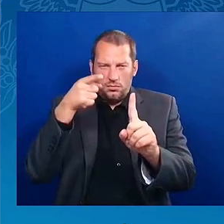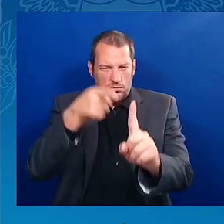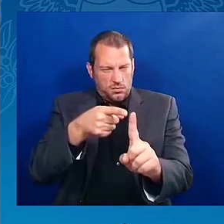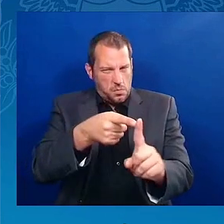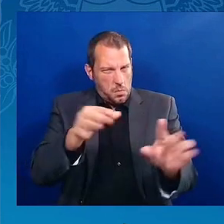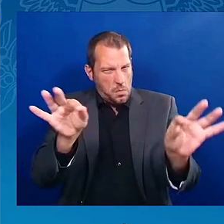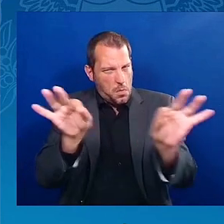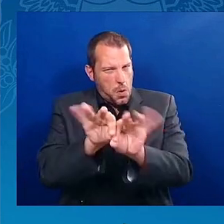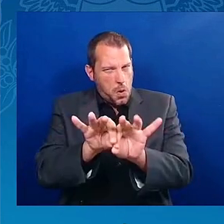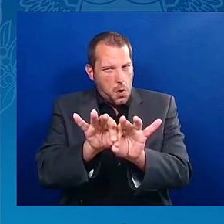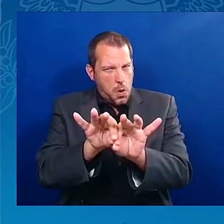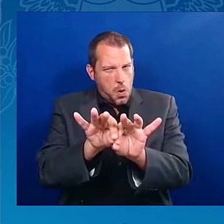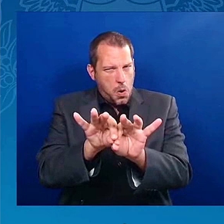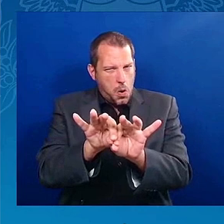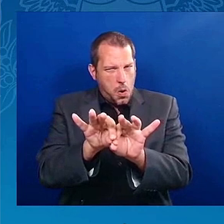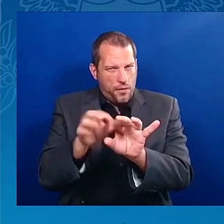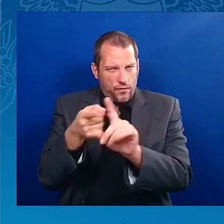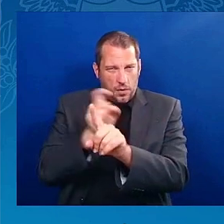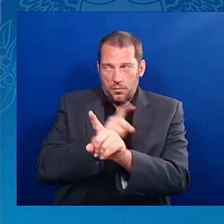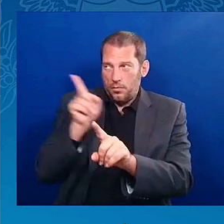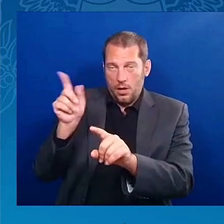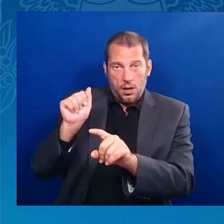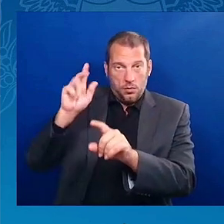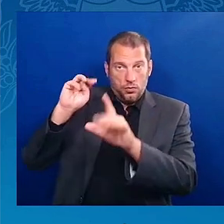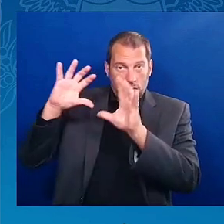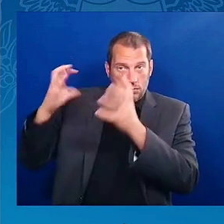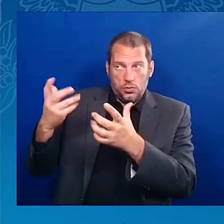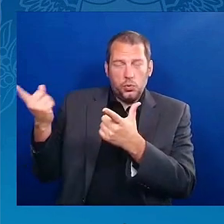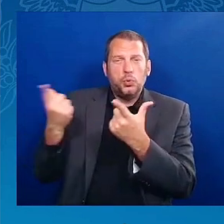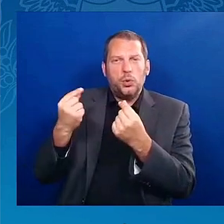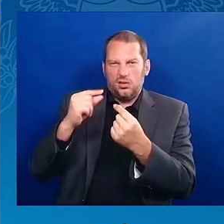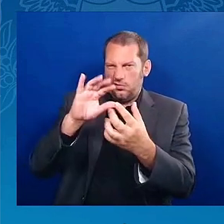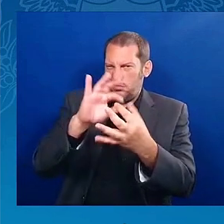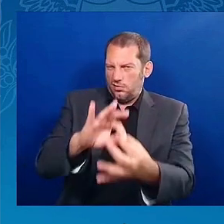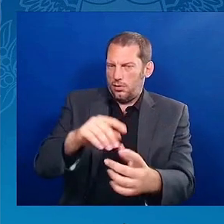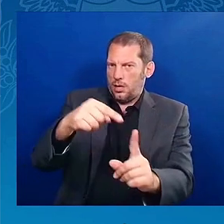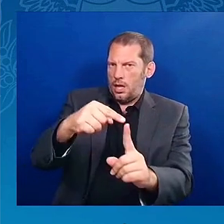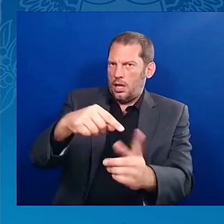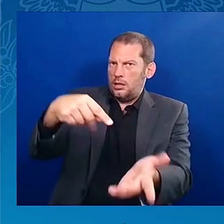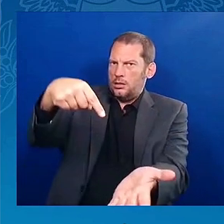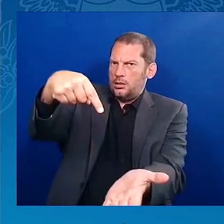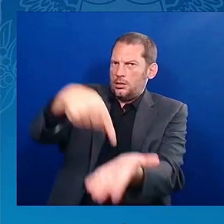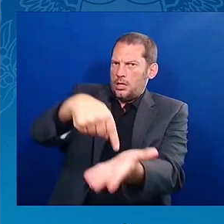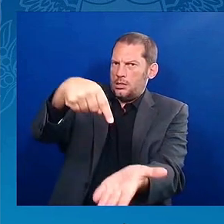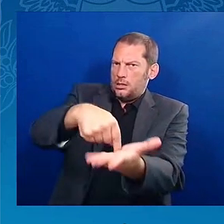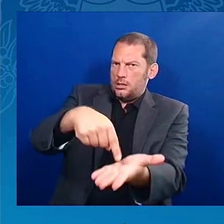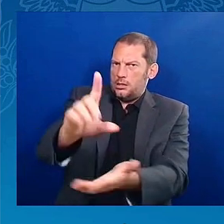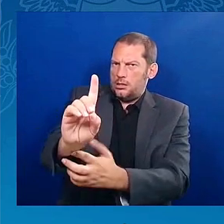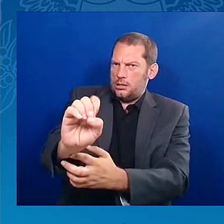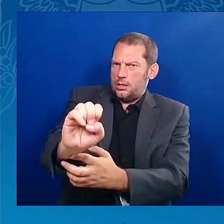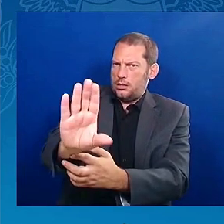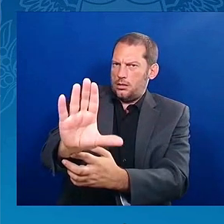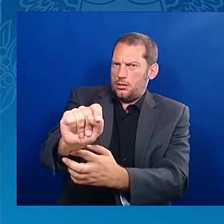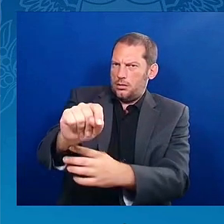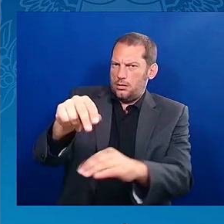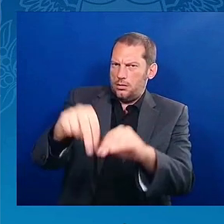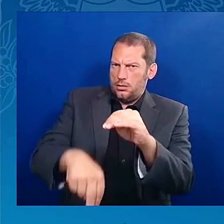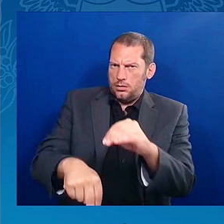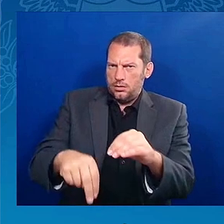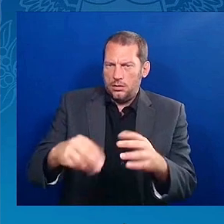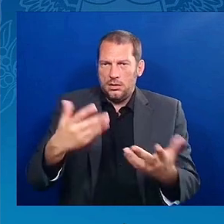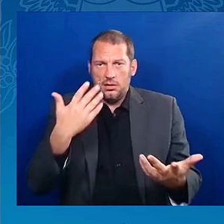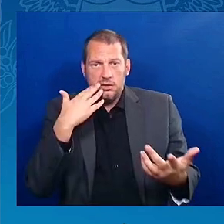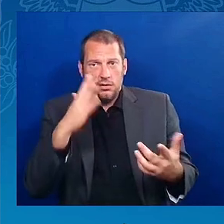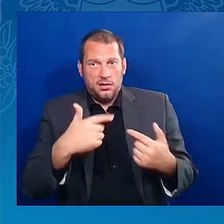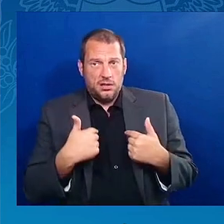done about debt. Because debt, look, I got seven kids and all of them went